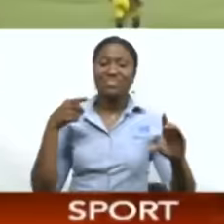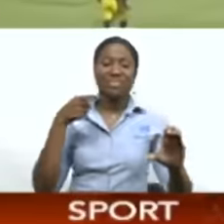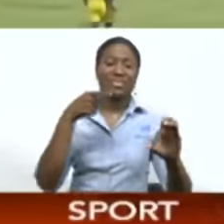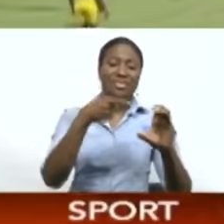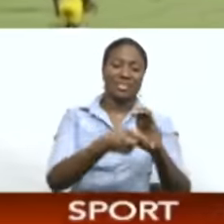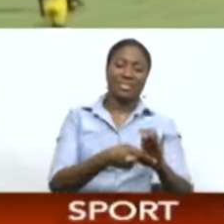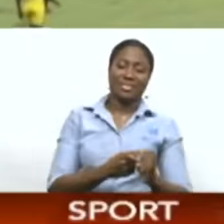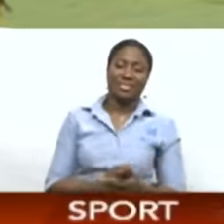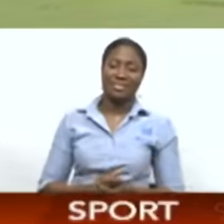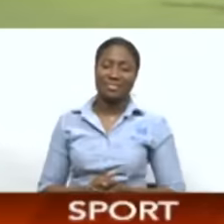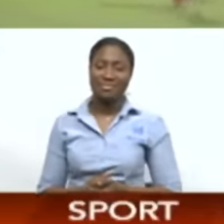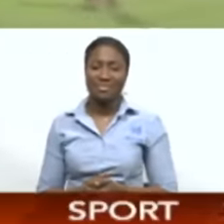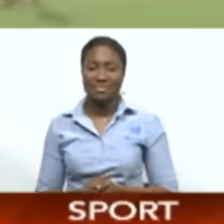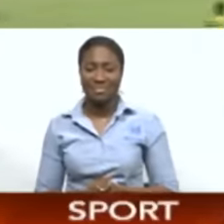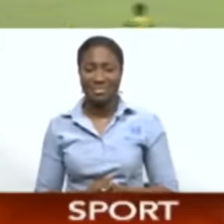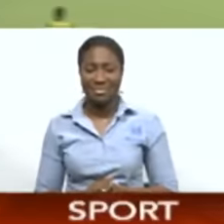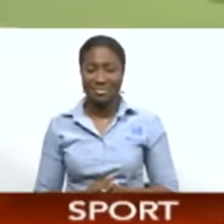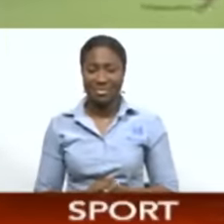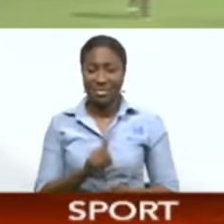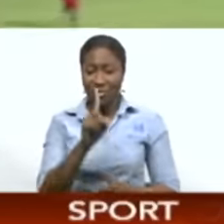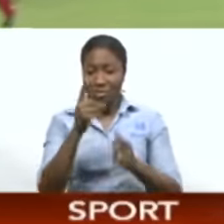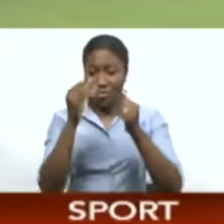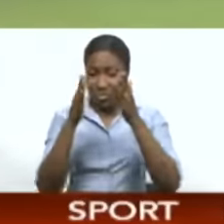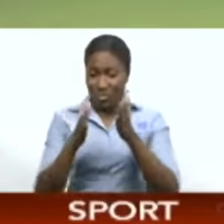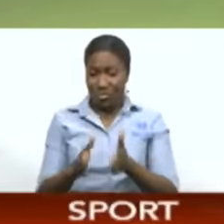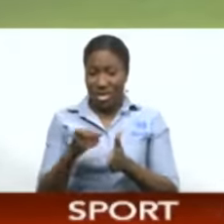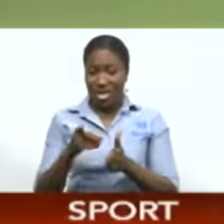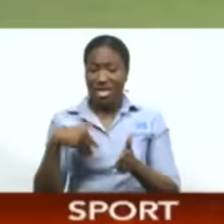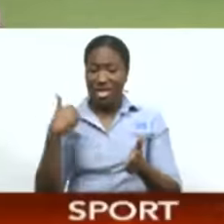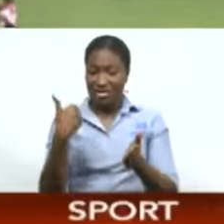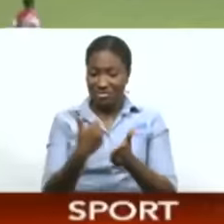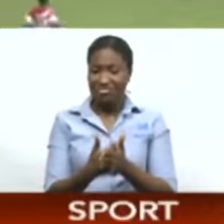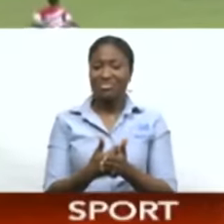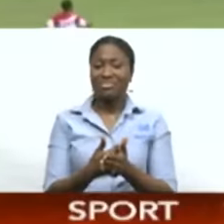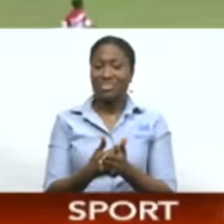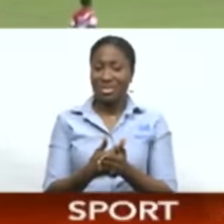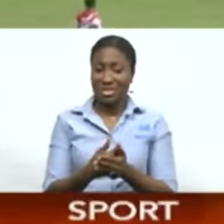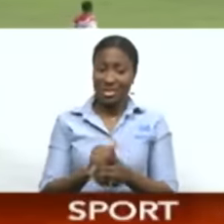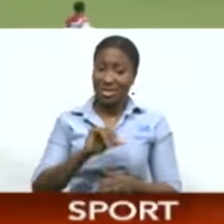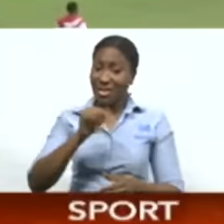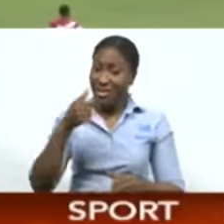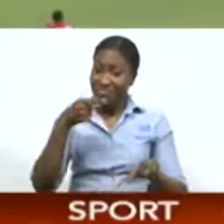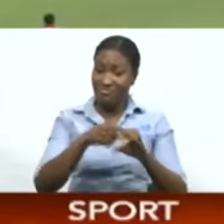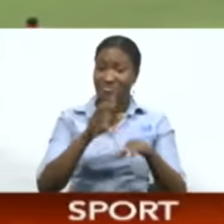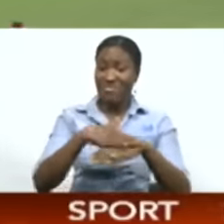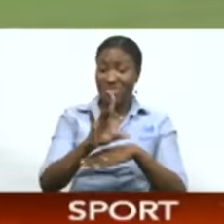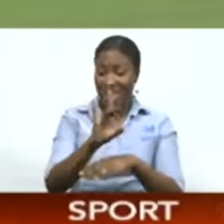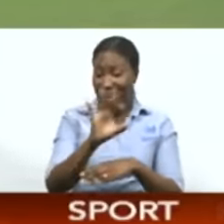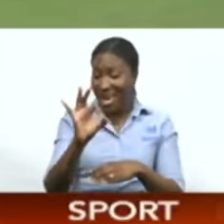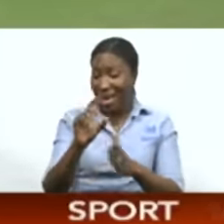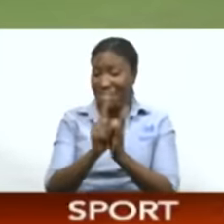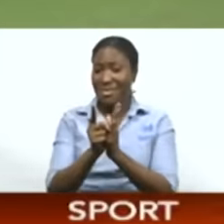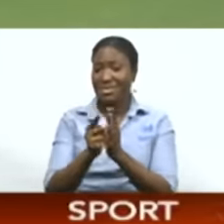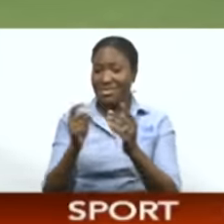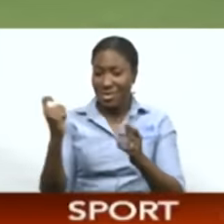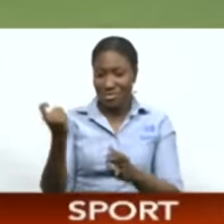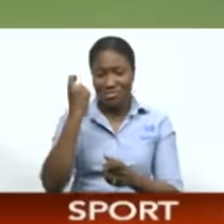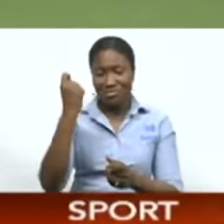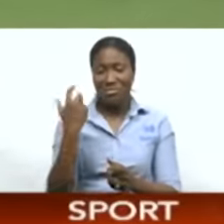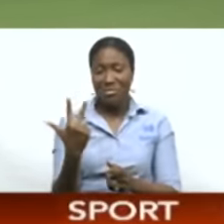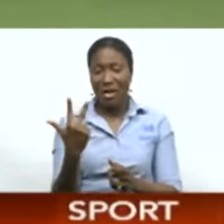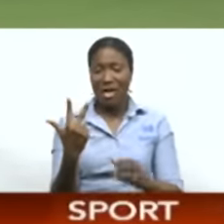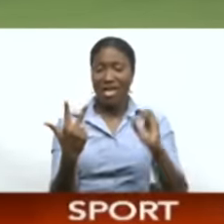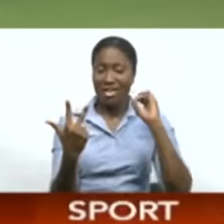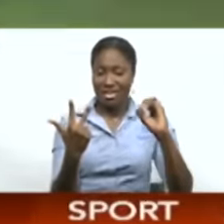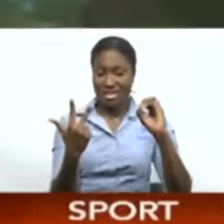Wilson effort. And Keston Tony completed a second half chrome in the 89th minute, as this one would end up 3-0